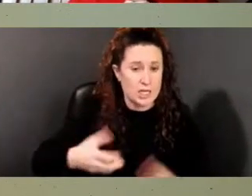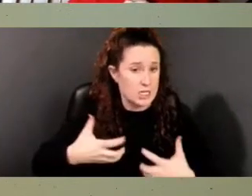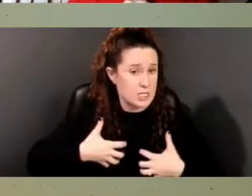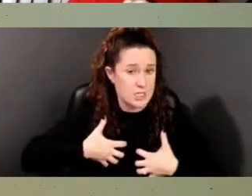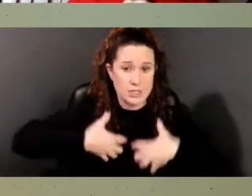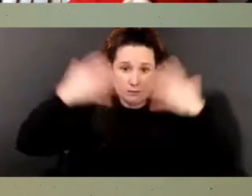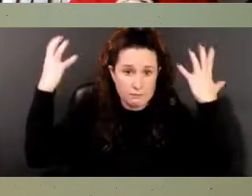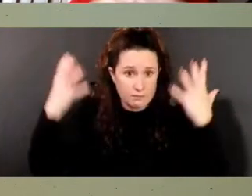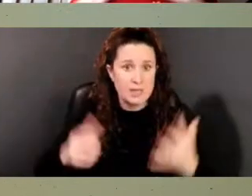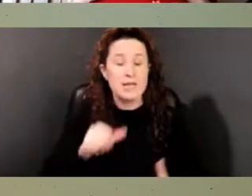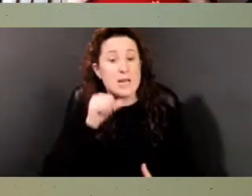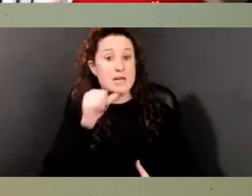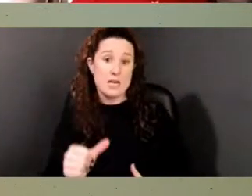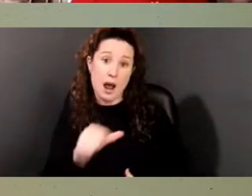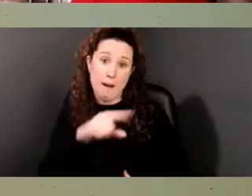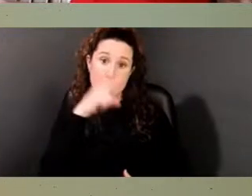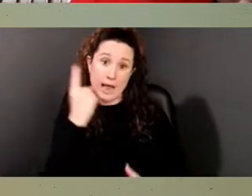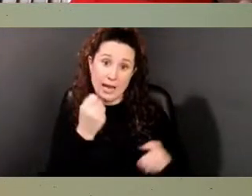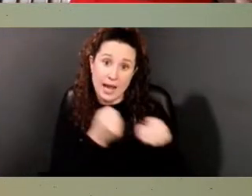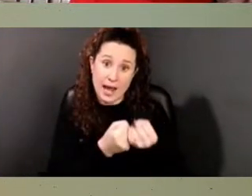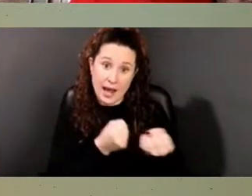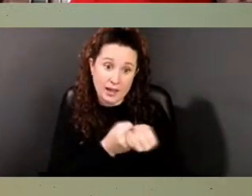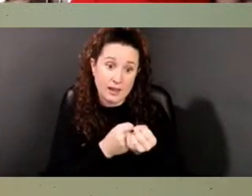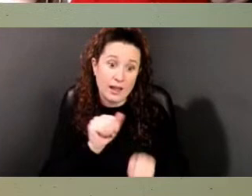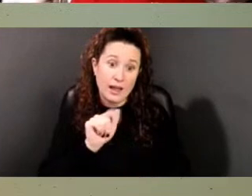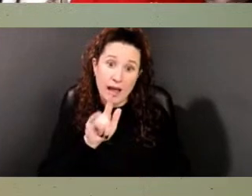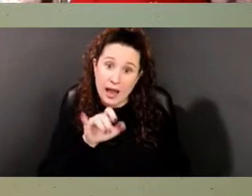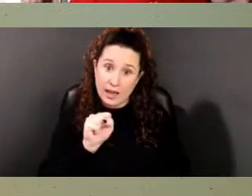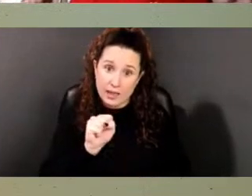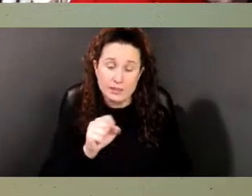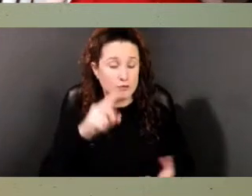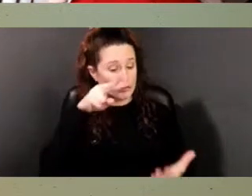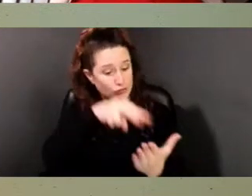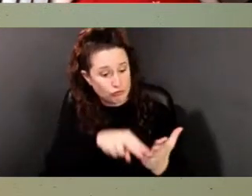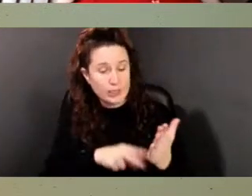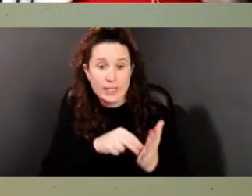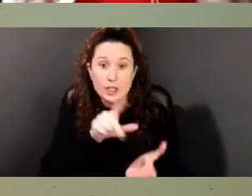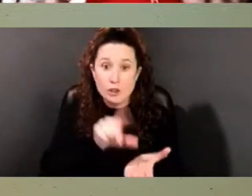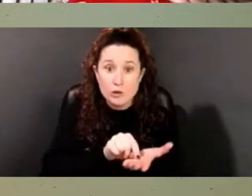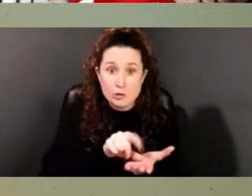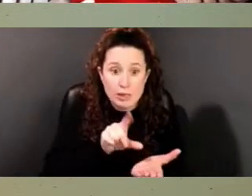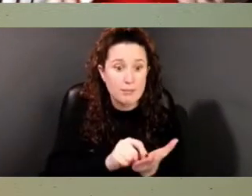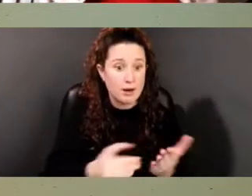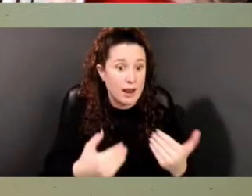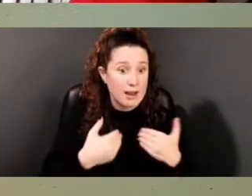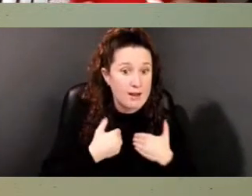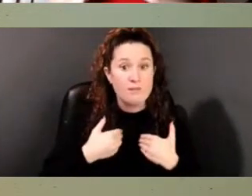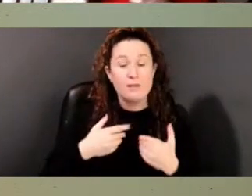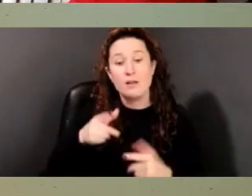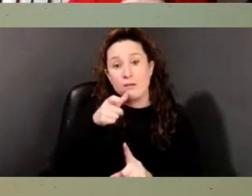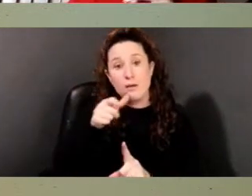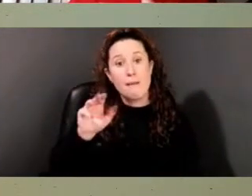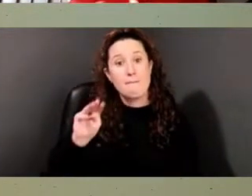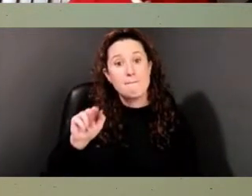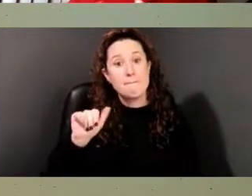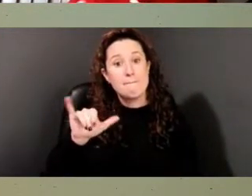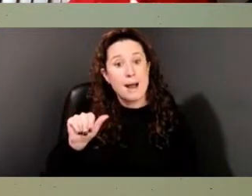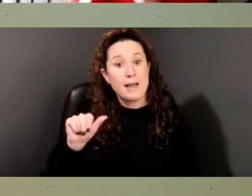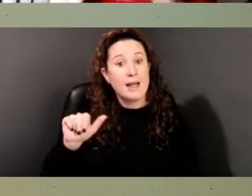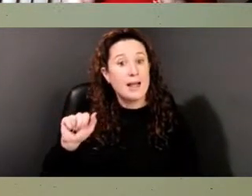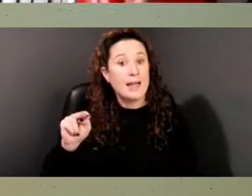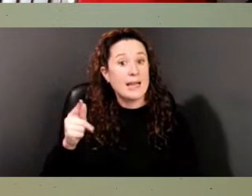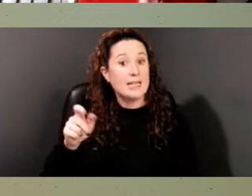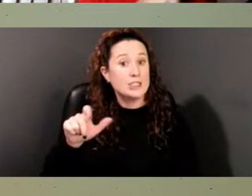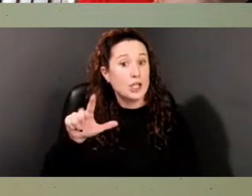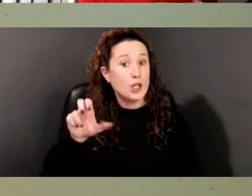non black allies. All you have to do is follow this in newspapers as I have. My Angelo was, was quoted as saying something like